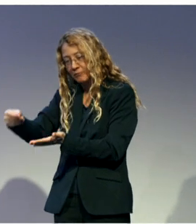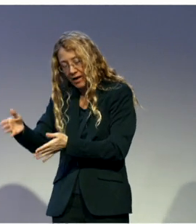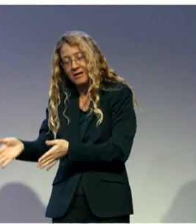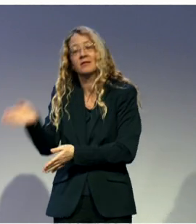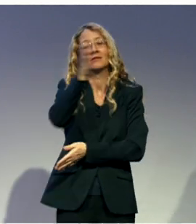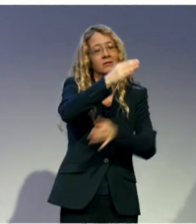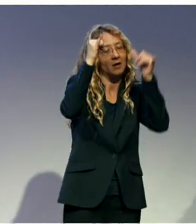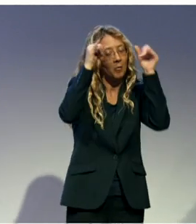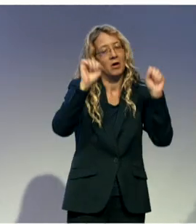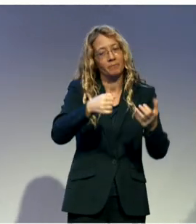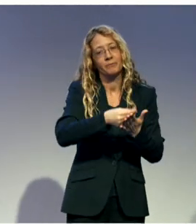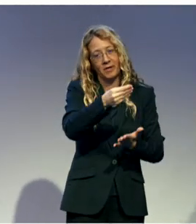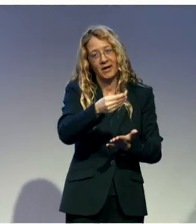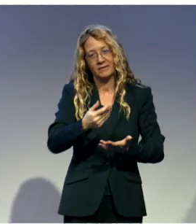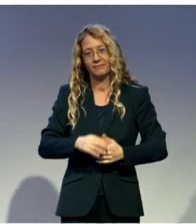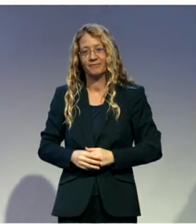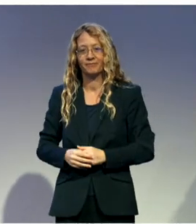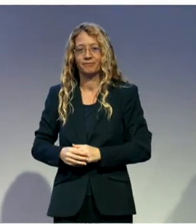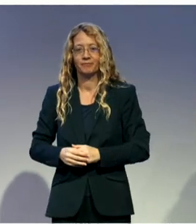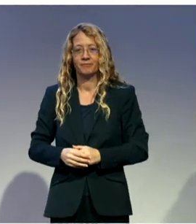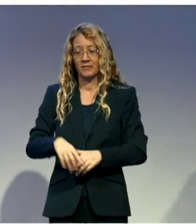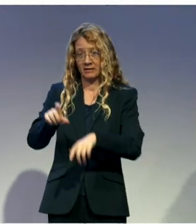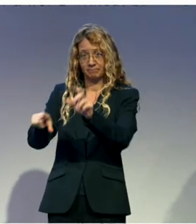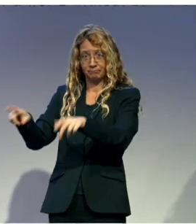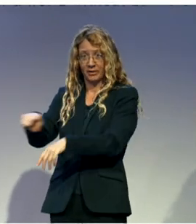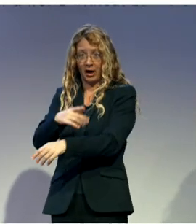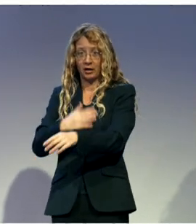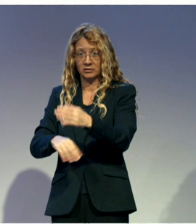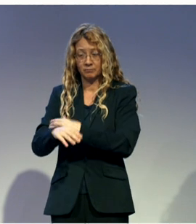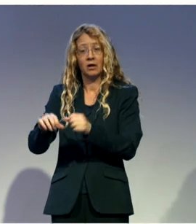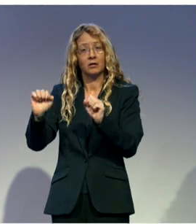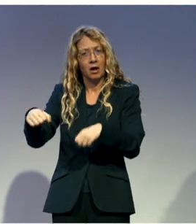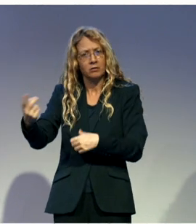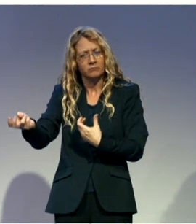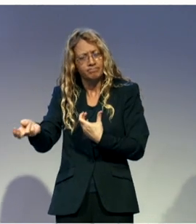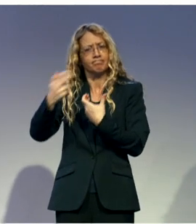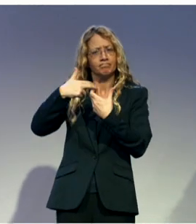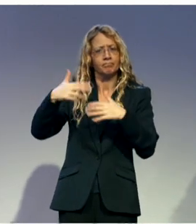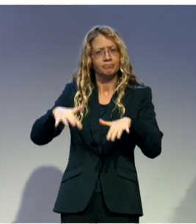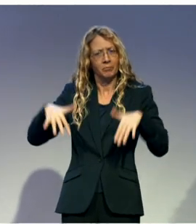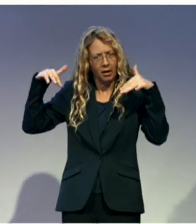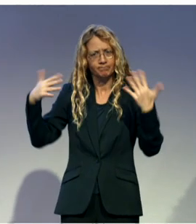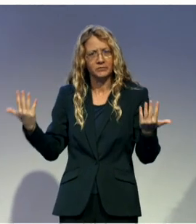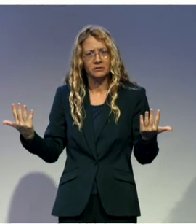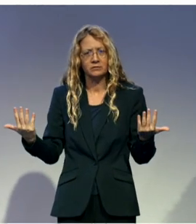who made it into parliament. We had two people that made it at council